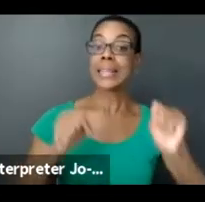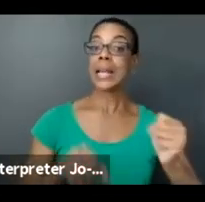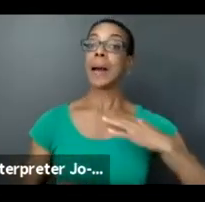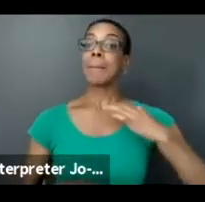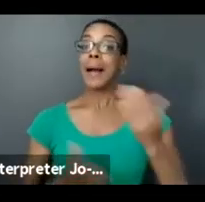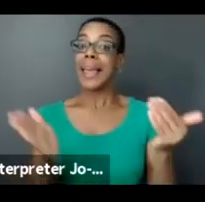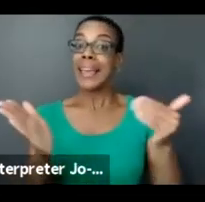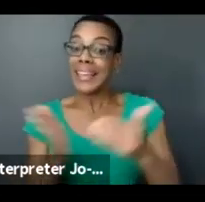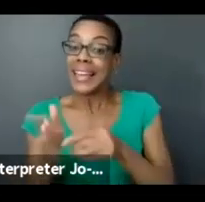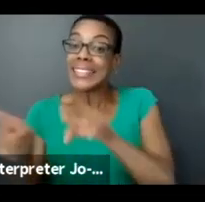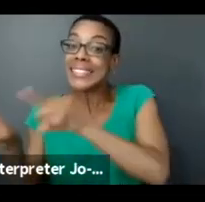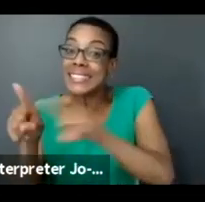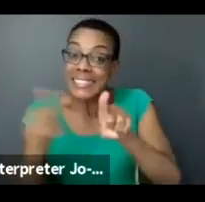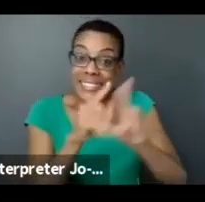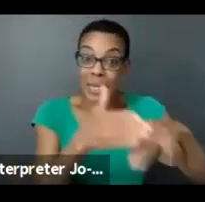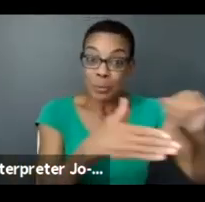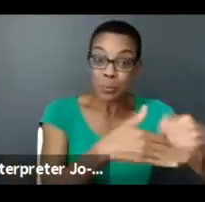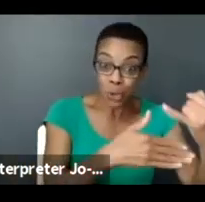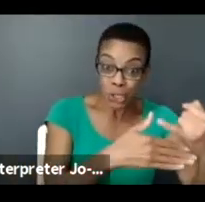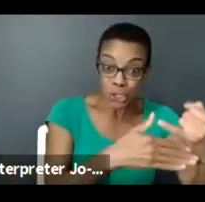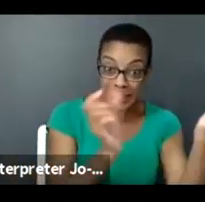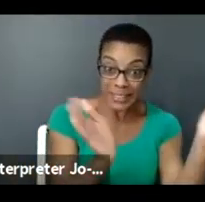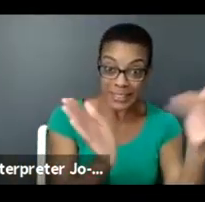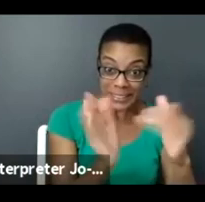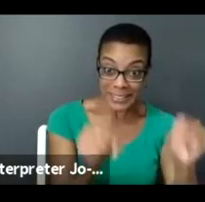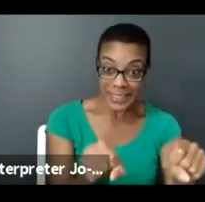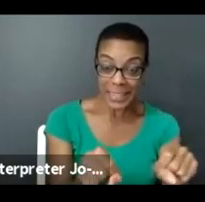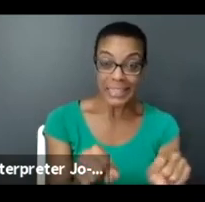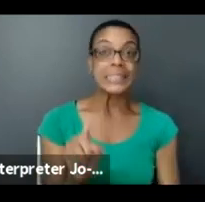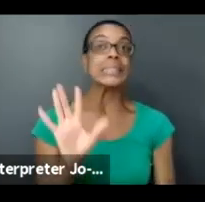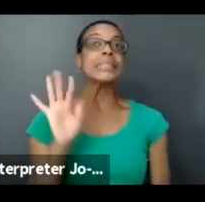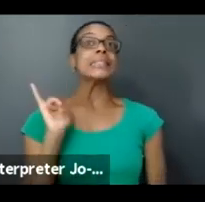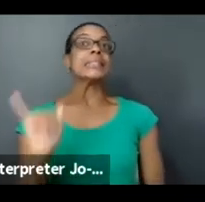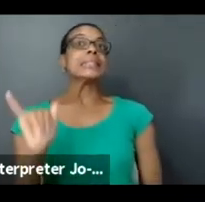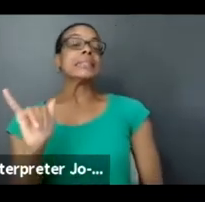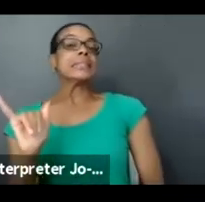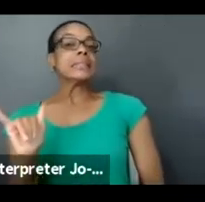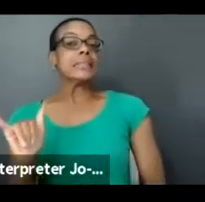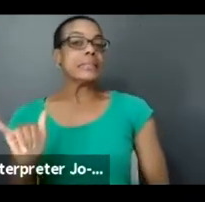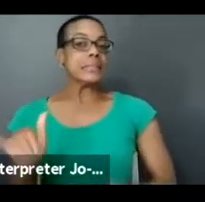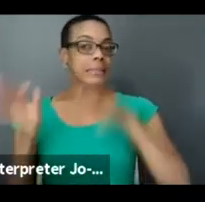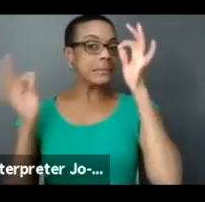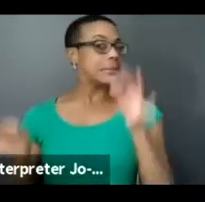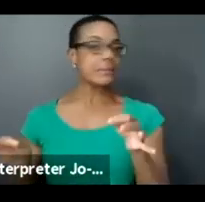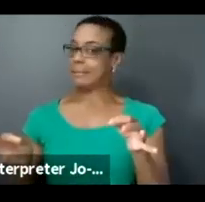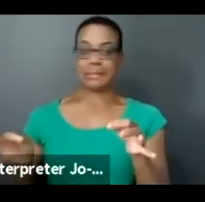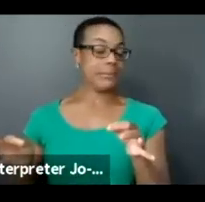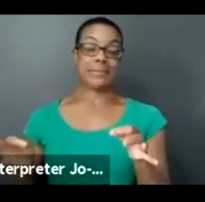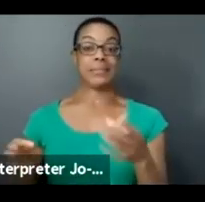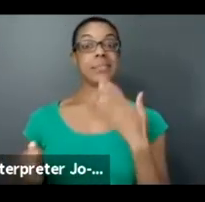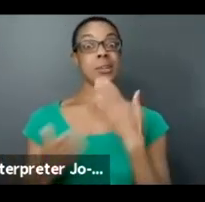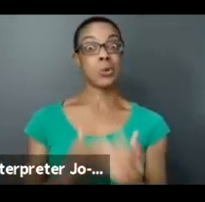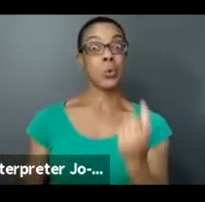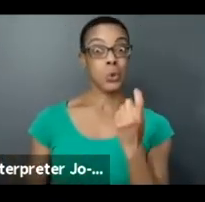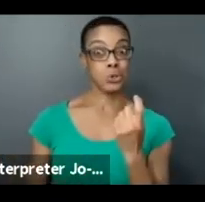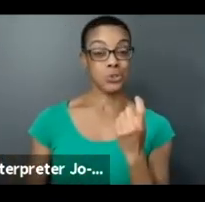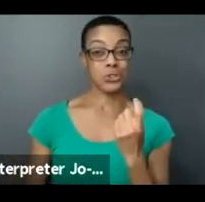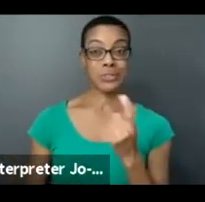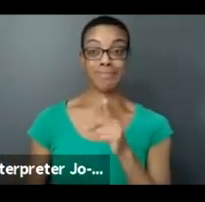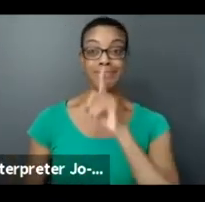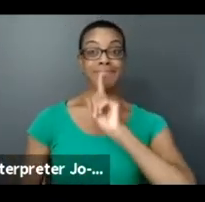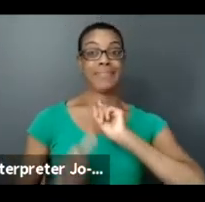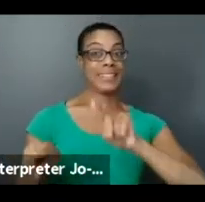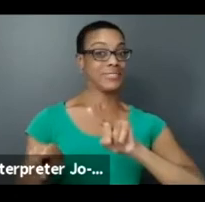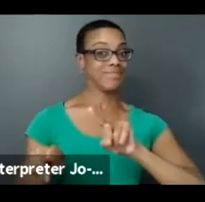on? So that's another thing we haven't quite finalized. But that's a great question. I don't have an answer right